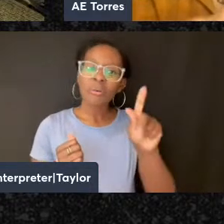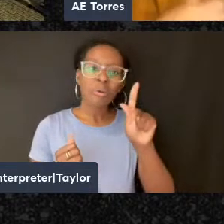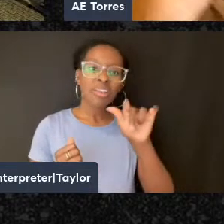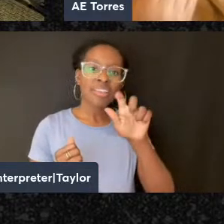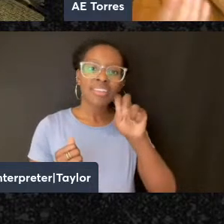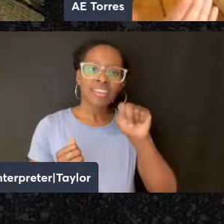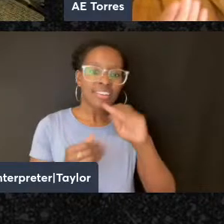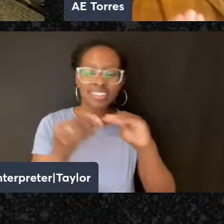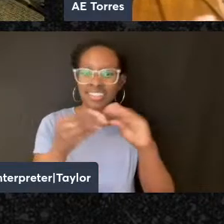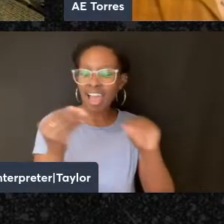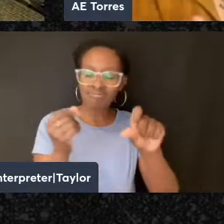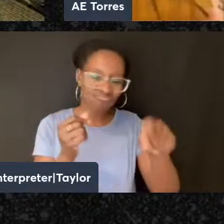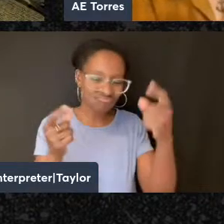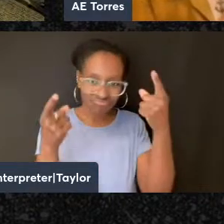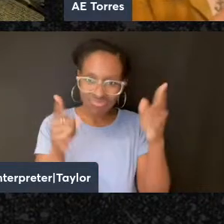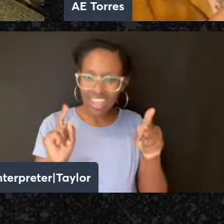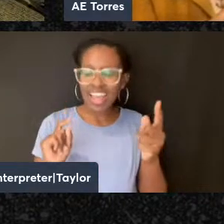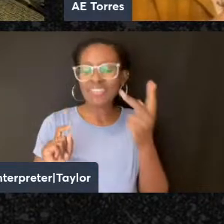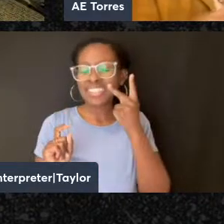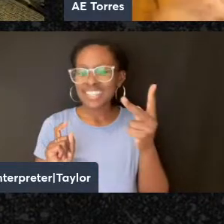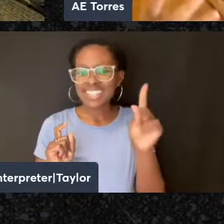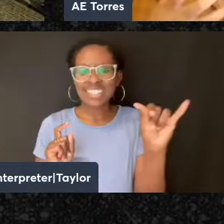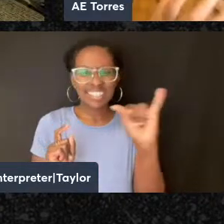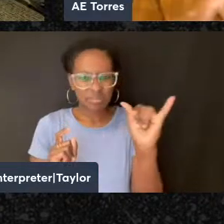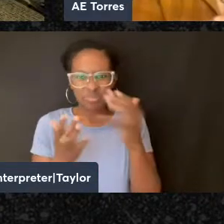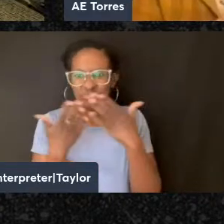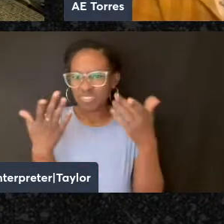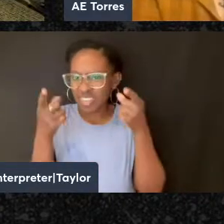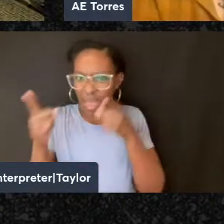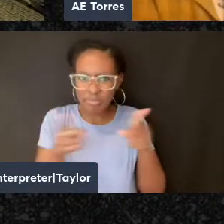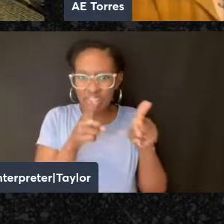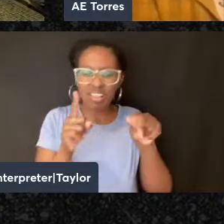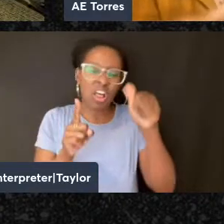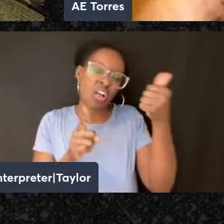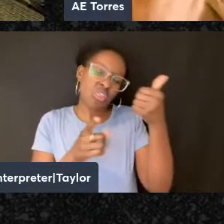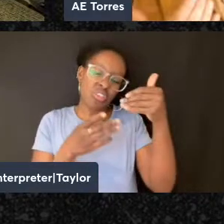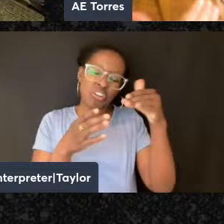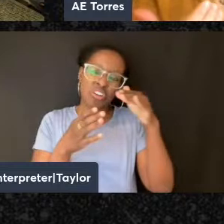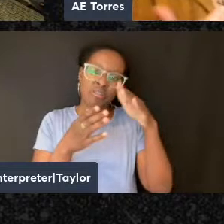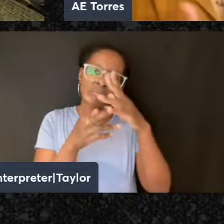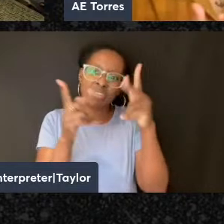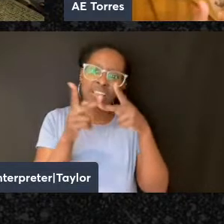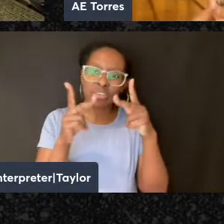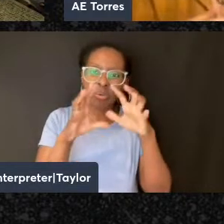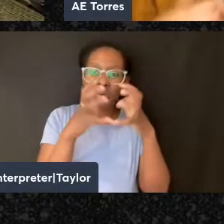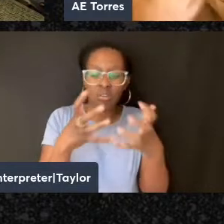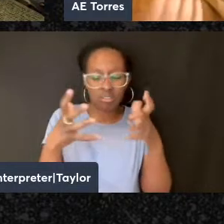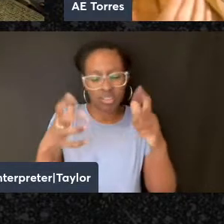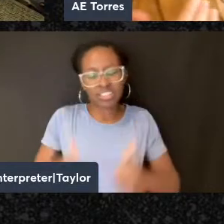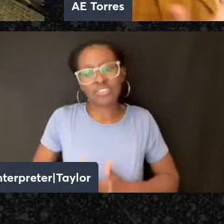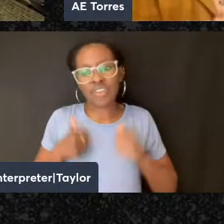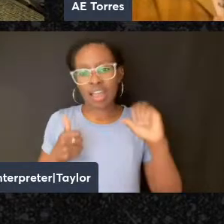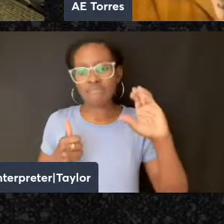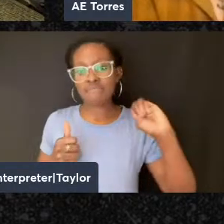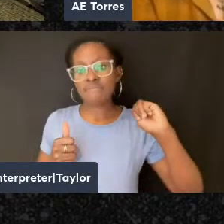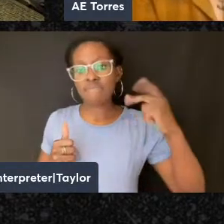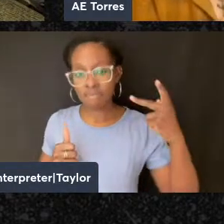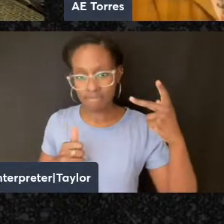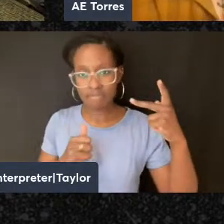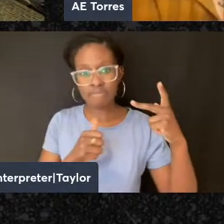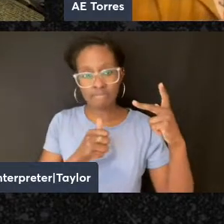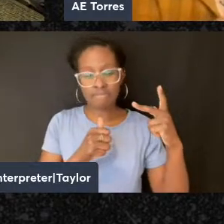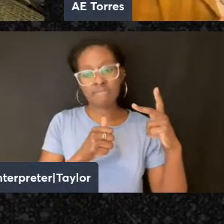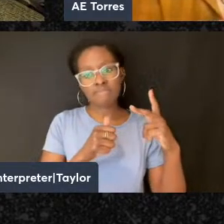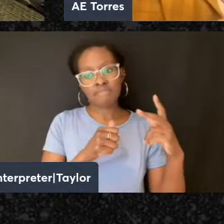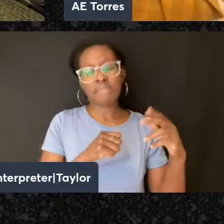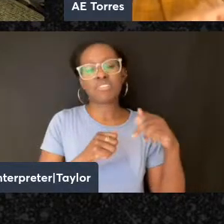that I've seen similar accounts in other parts of the world of those who had survived the camps and tried to organize afterwards.